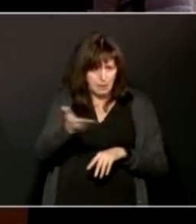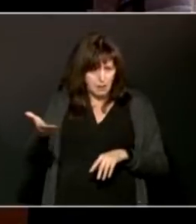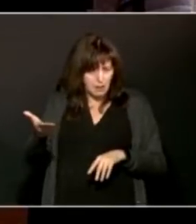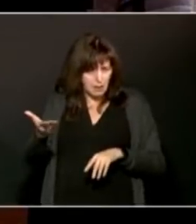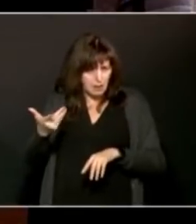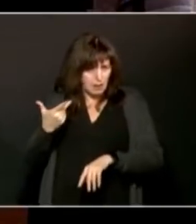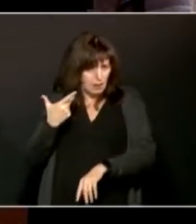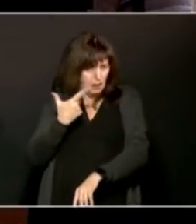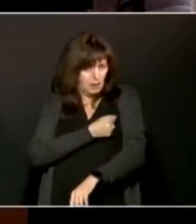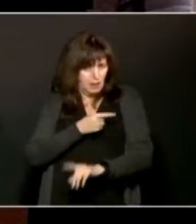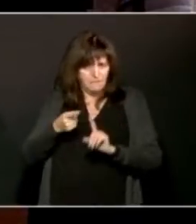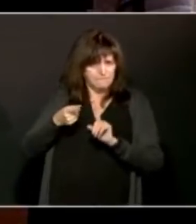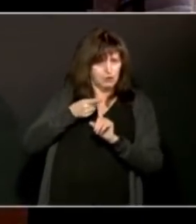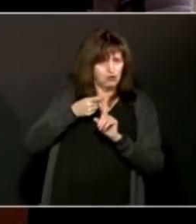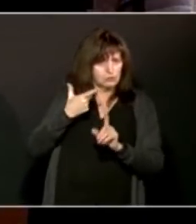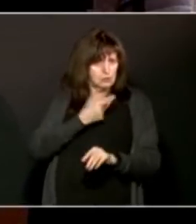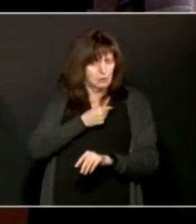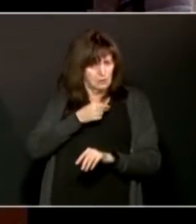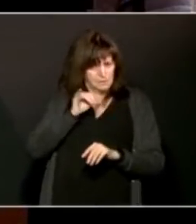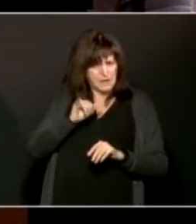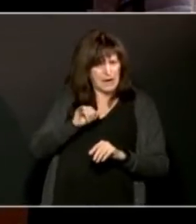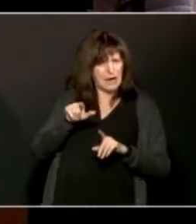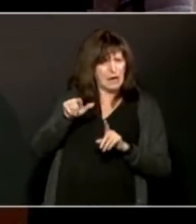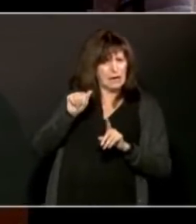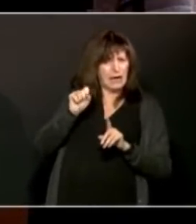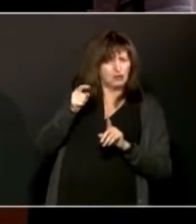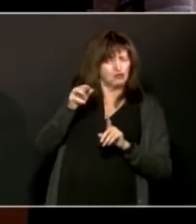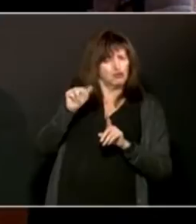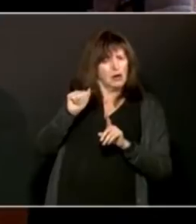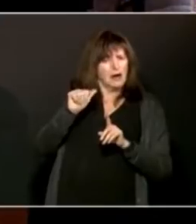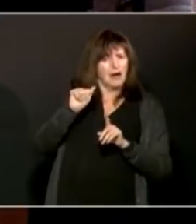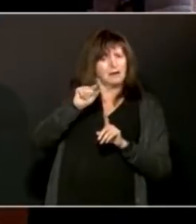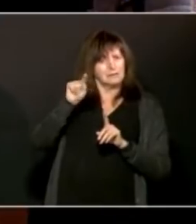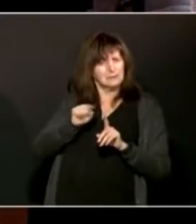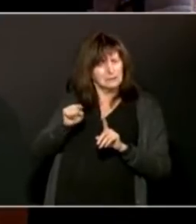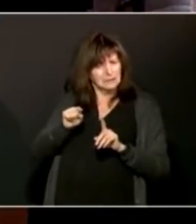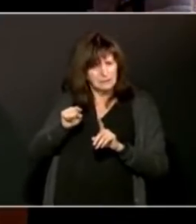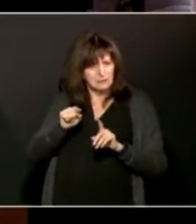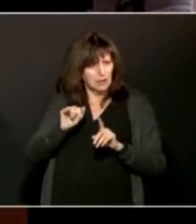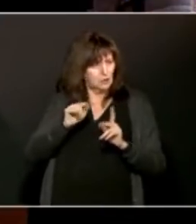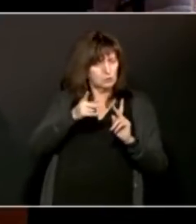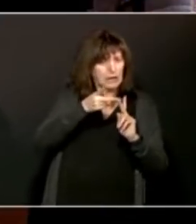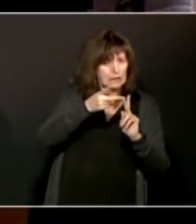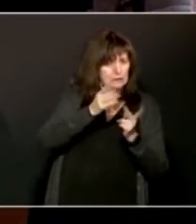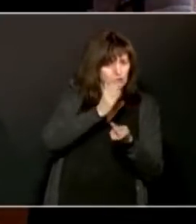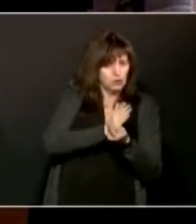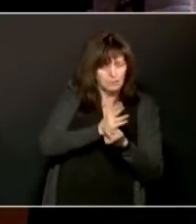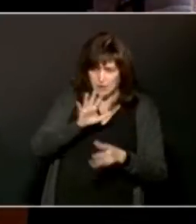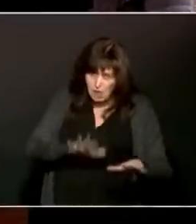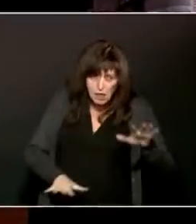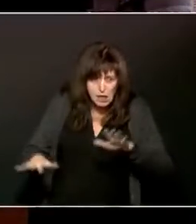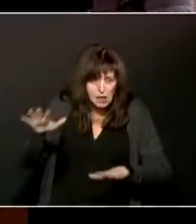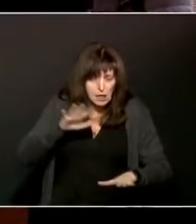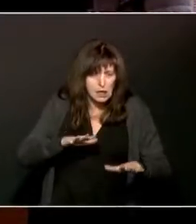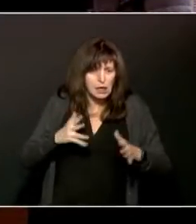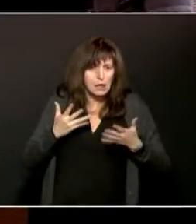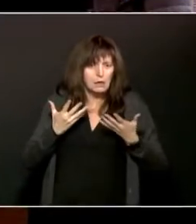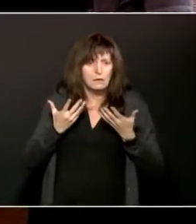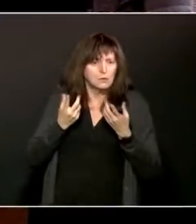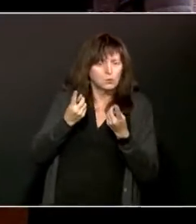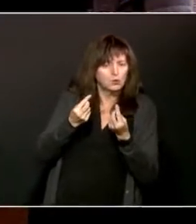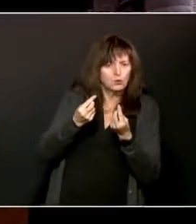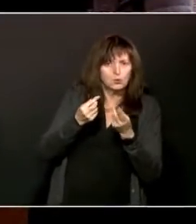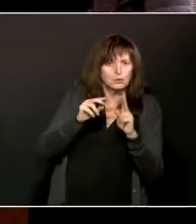AstraZeneca if something happens to the supply chain of AstraZeneca? Can they be given their booster